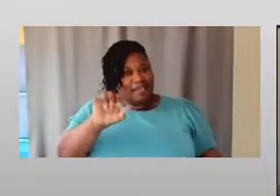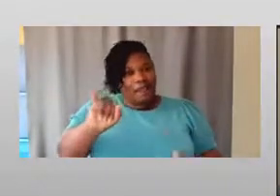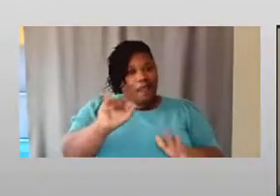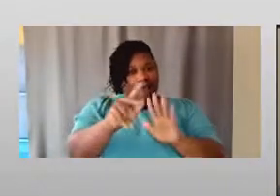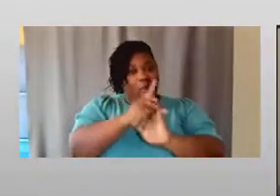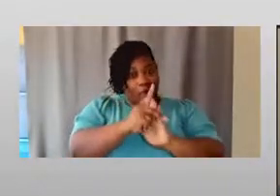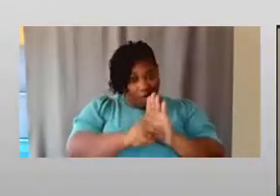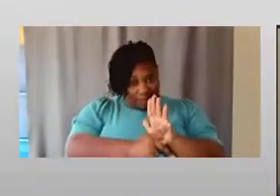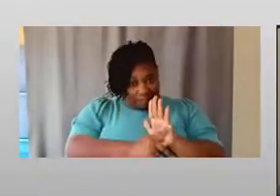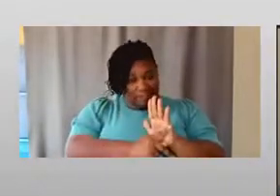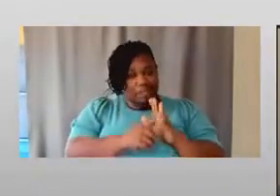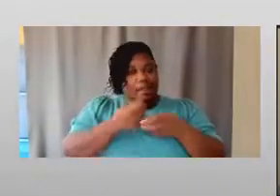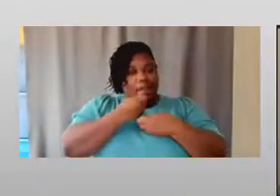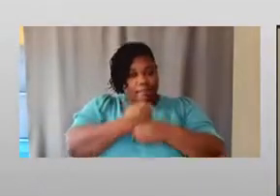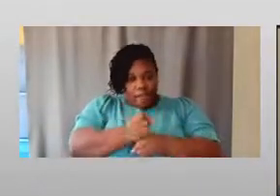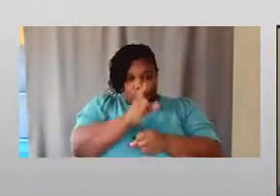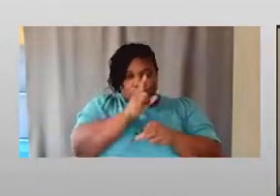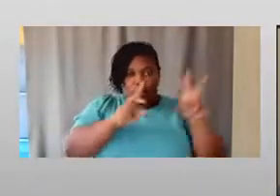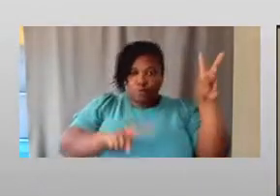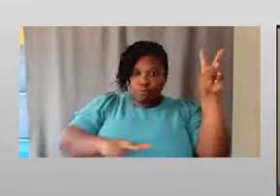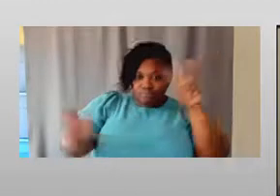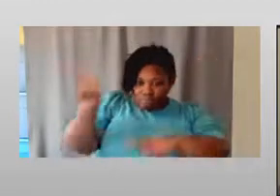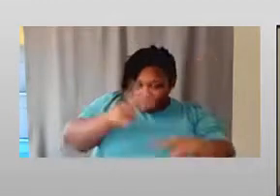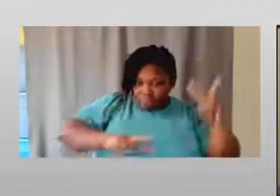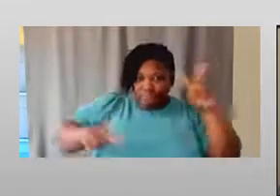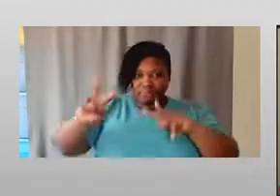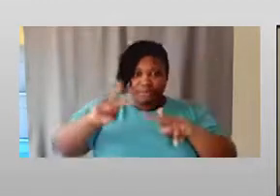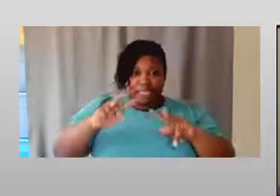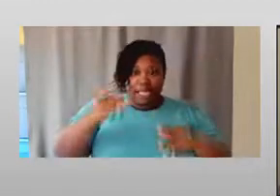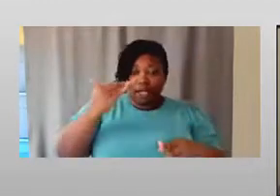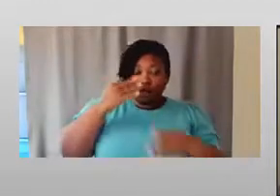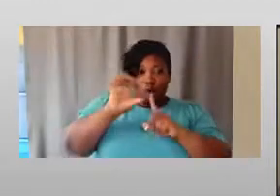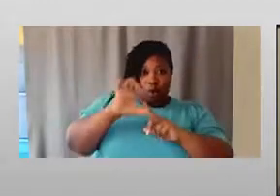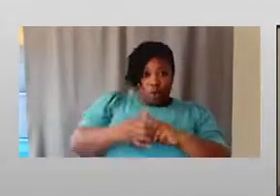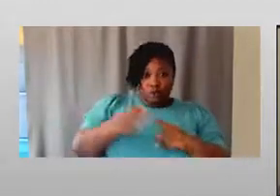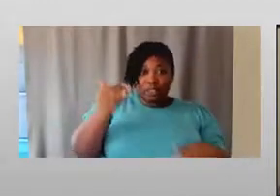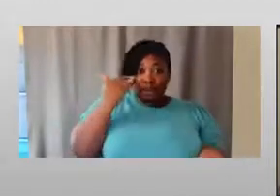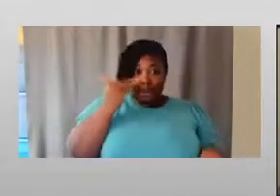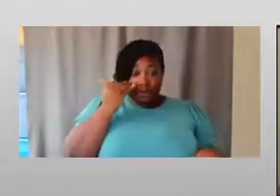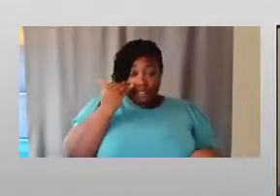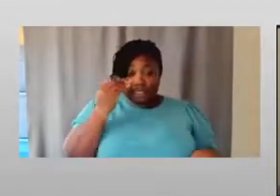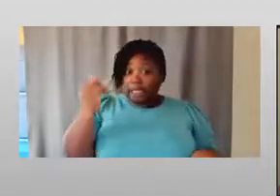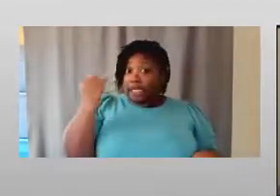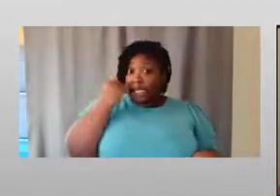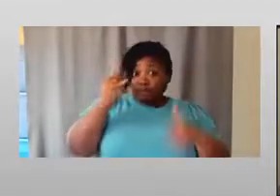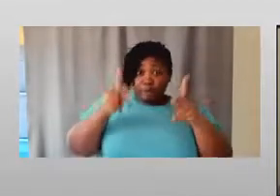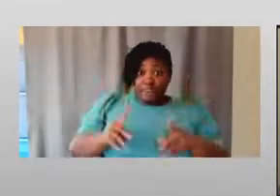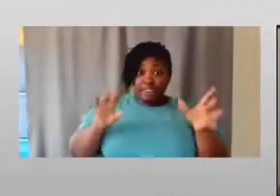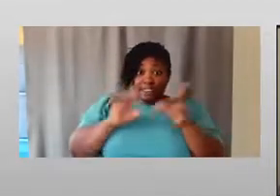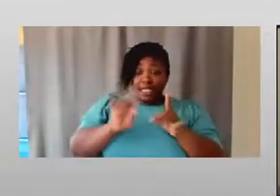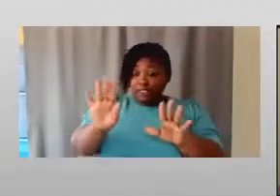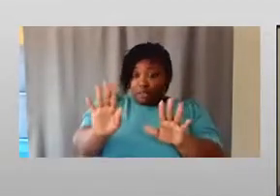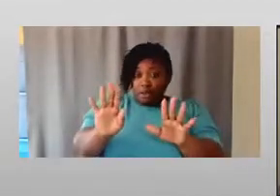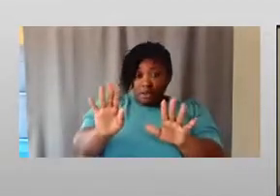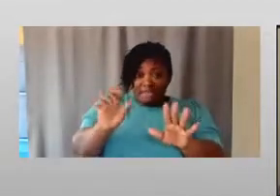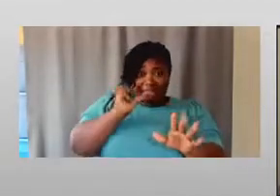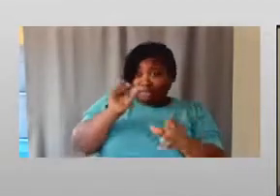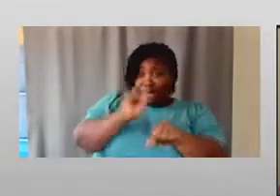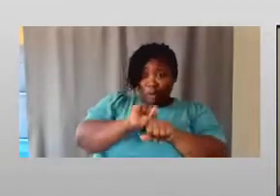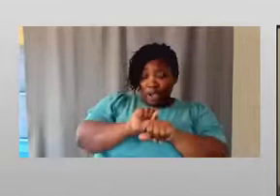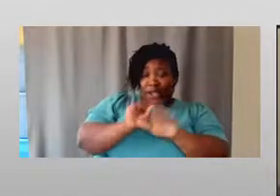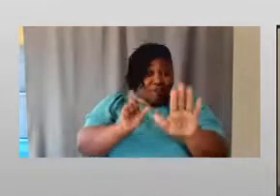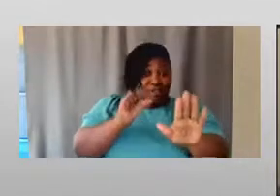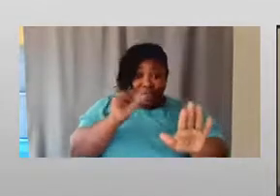different intersections and being culturally competent. And if somebody says, hey, this really isn't working, don't get offended. Just, again, adjust,